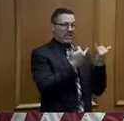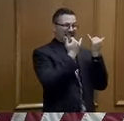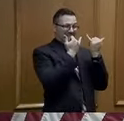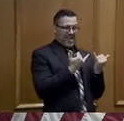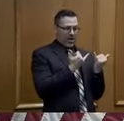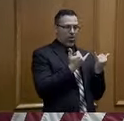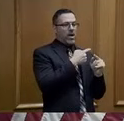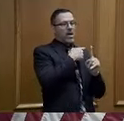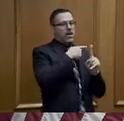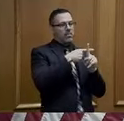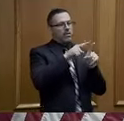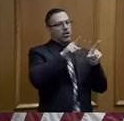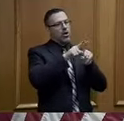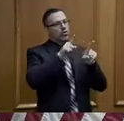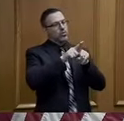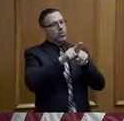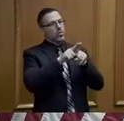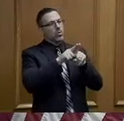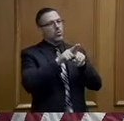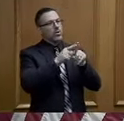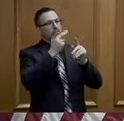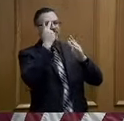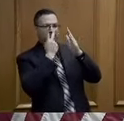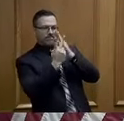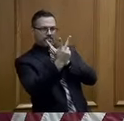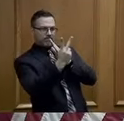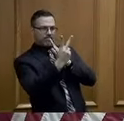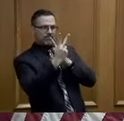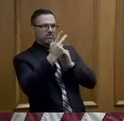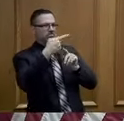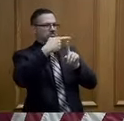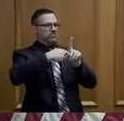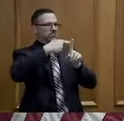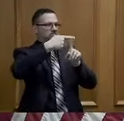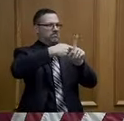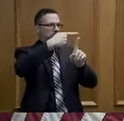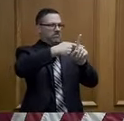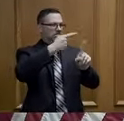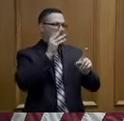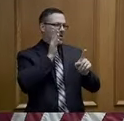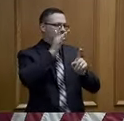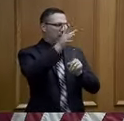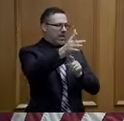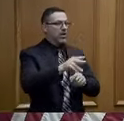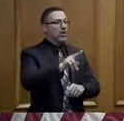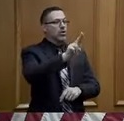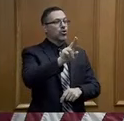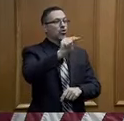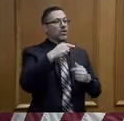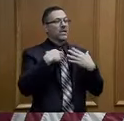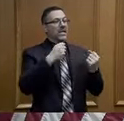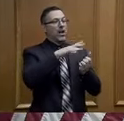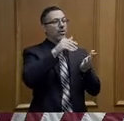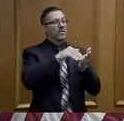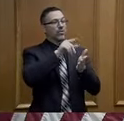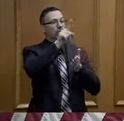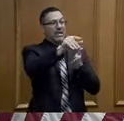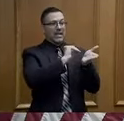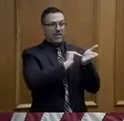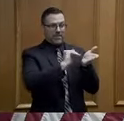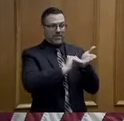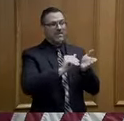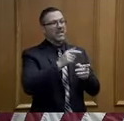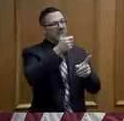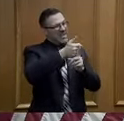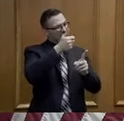impact on the country in the months ahead. At UT Health Sciences Center in Memphis, they are developing and